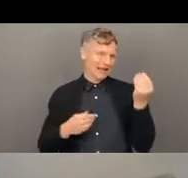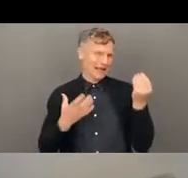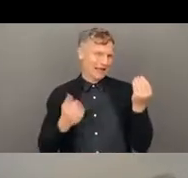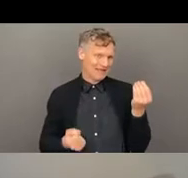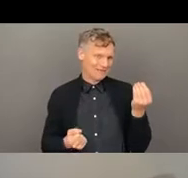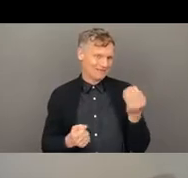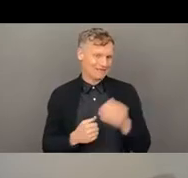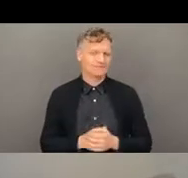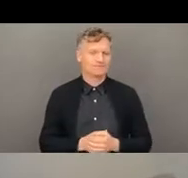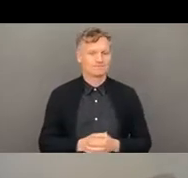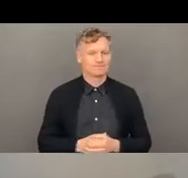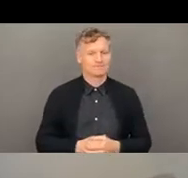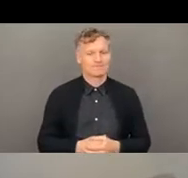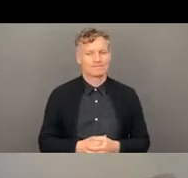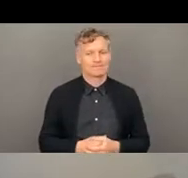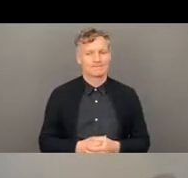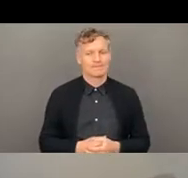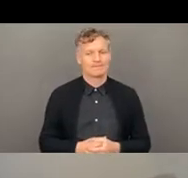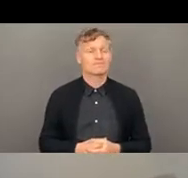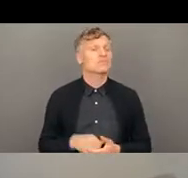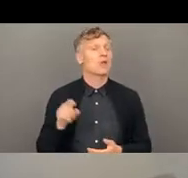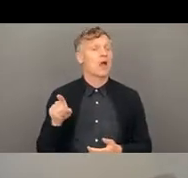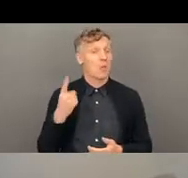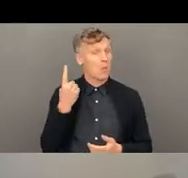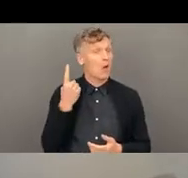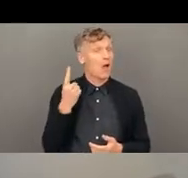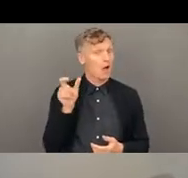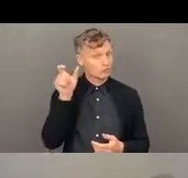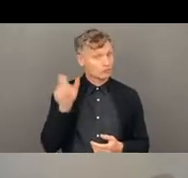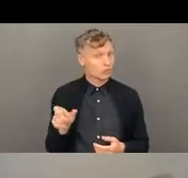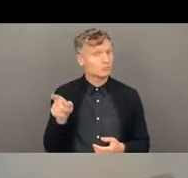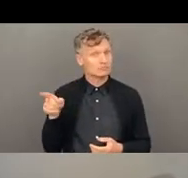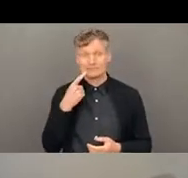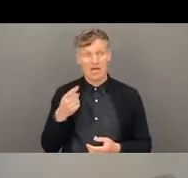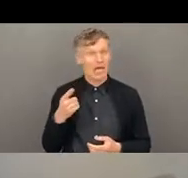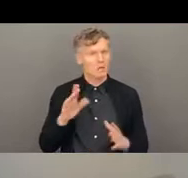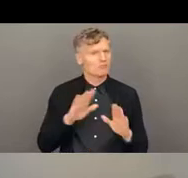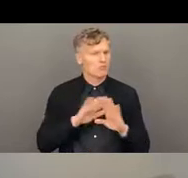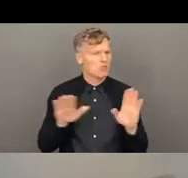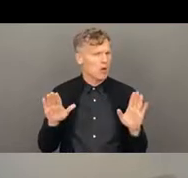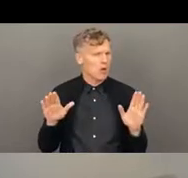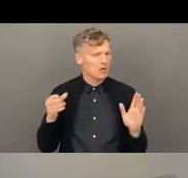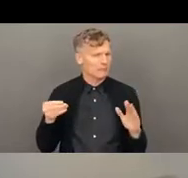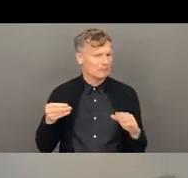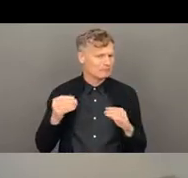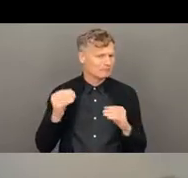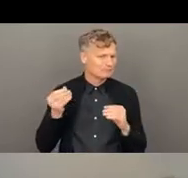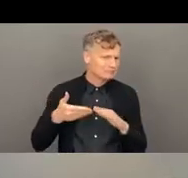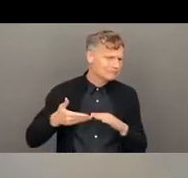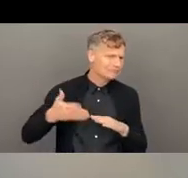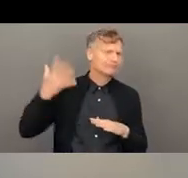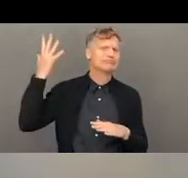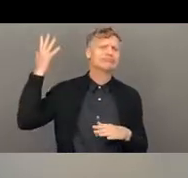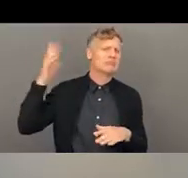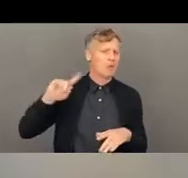able to tell us that it wasn't that expensive. It was a, not a percentage, but it was a sliding scale